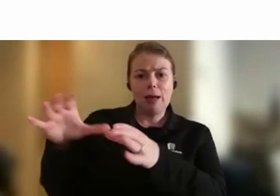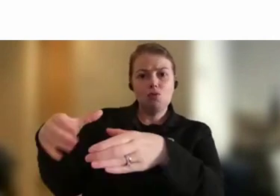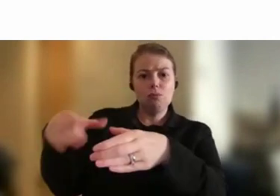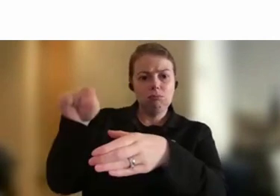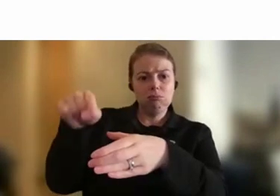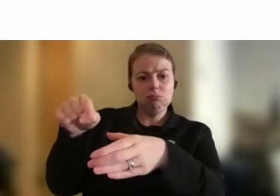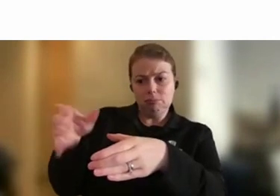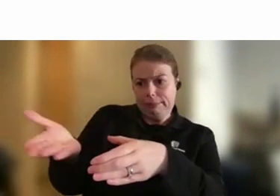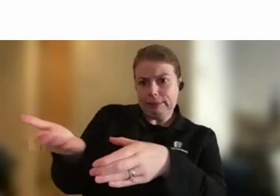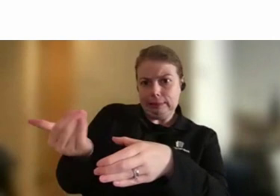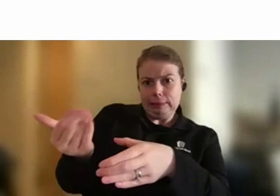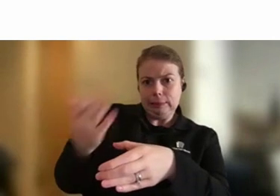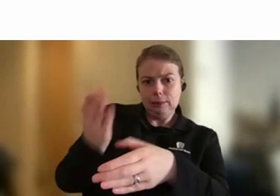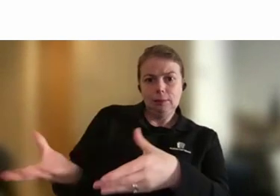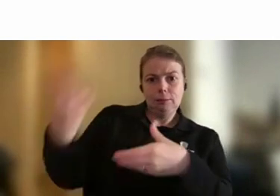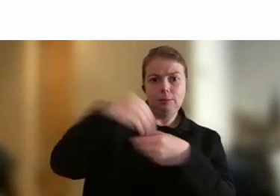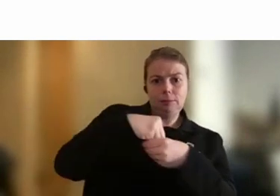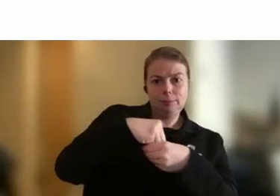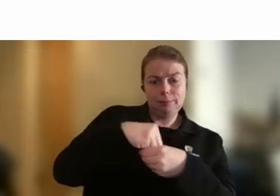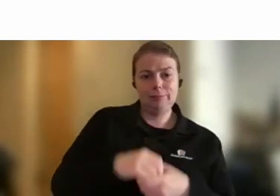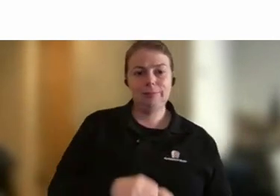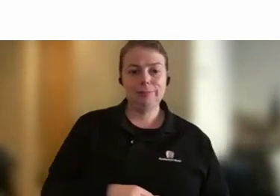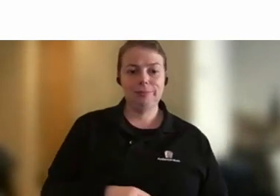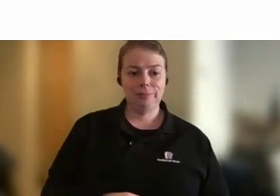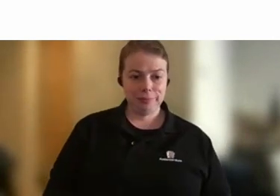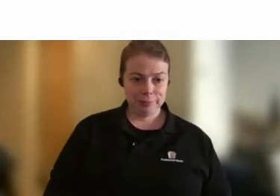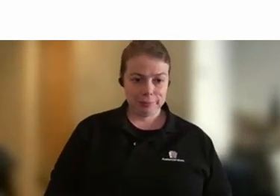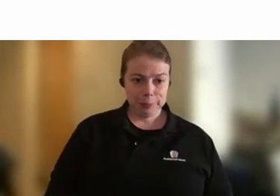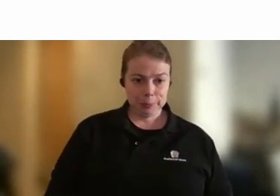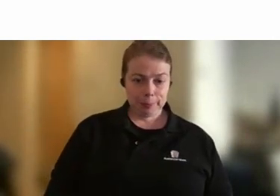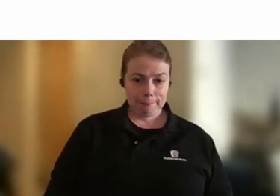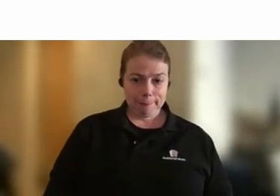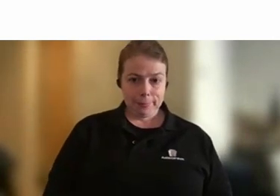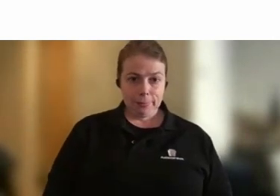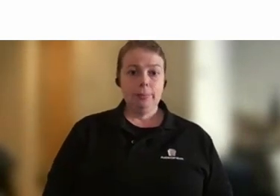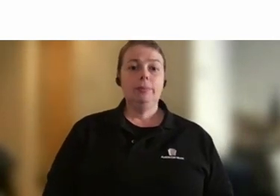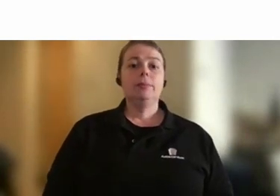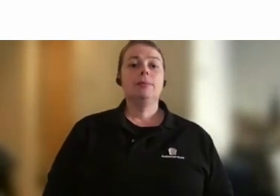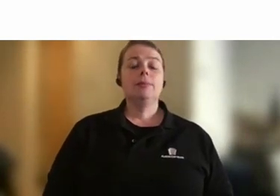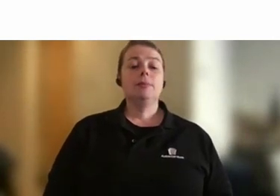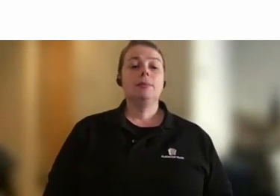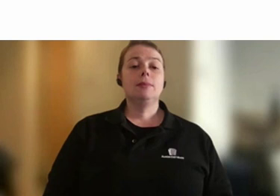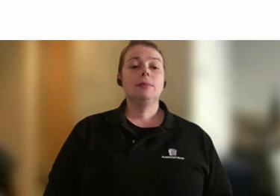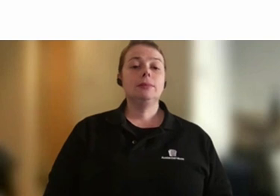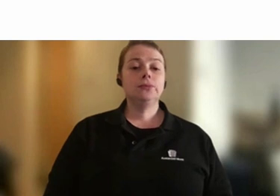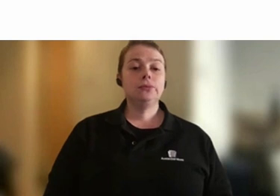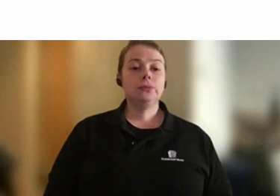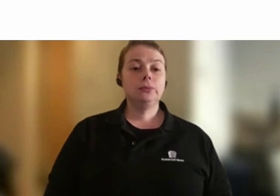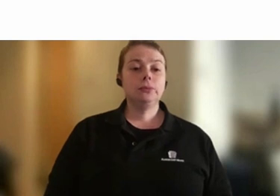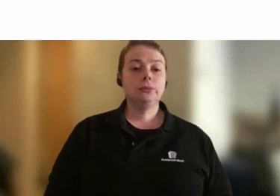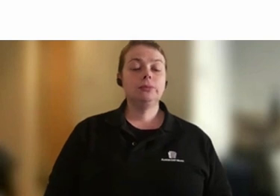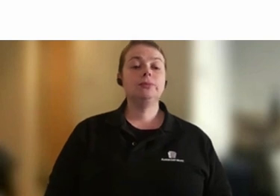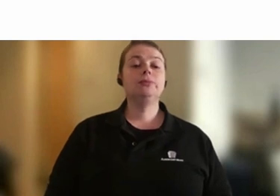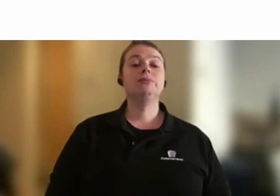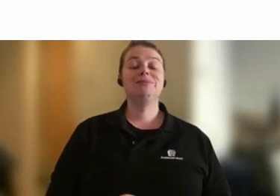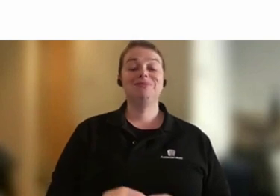them in. So maybe that's something we can all take on board. What I'd like to do is, and it actually segues quite nicely